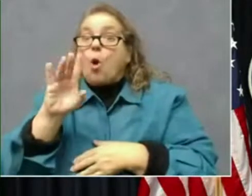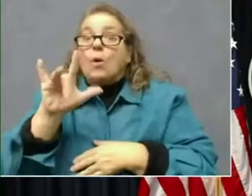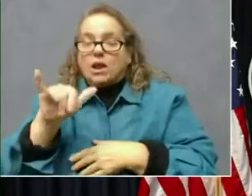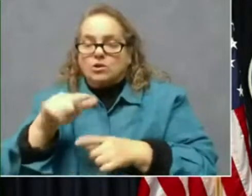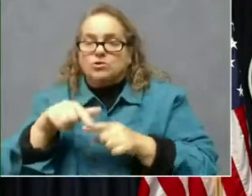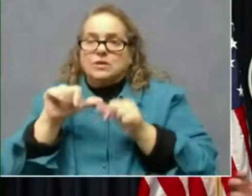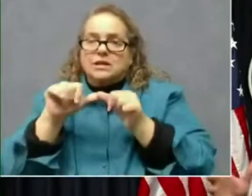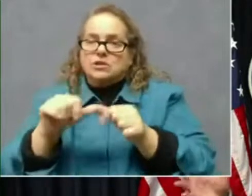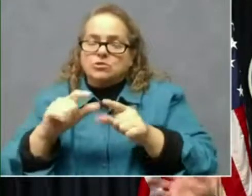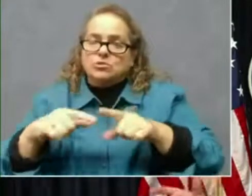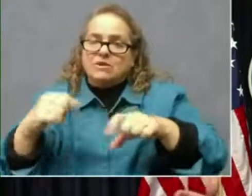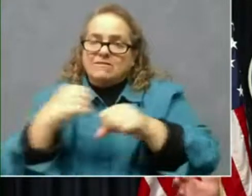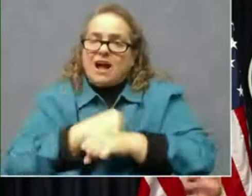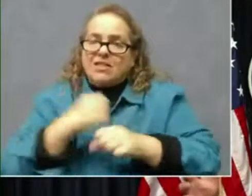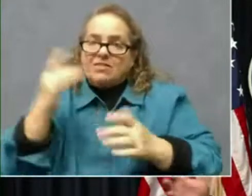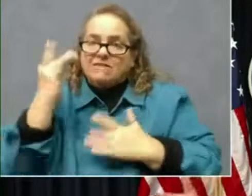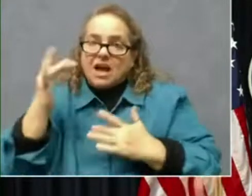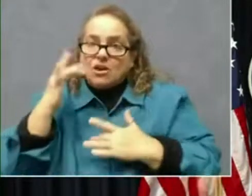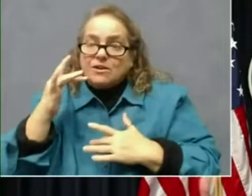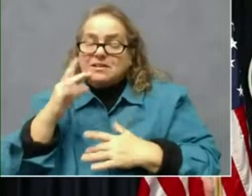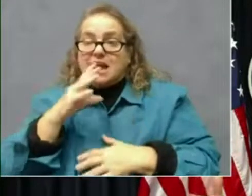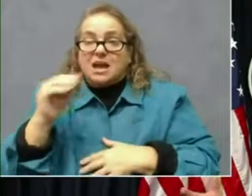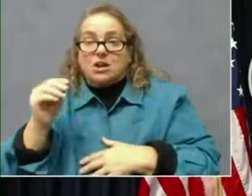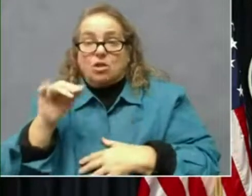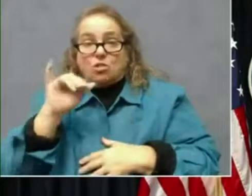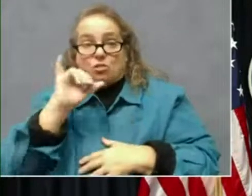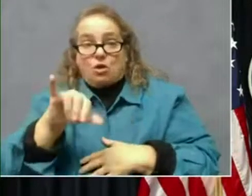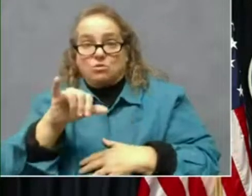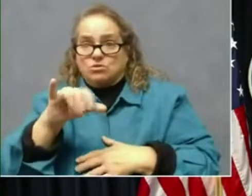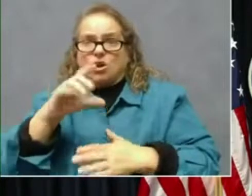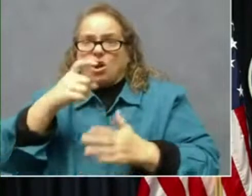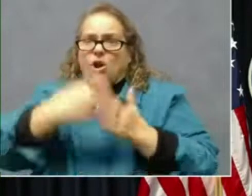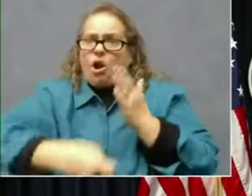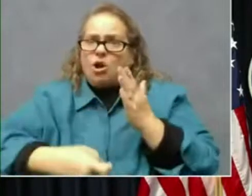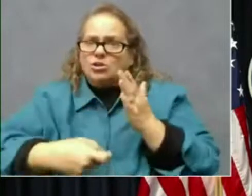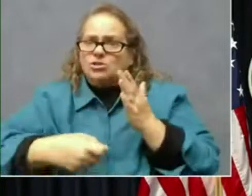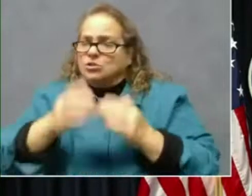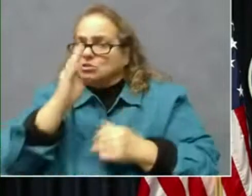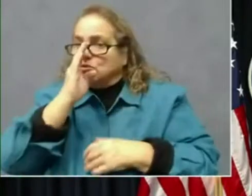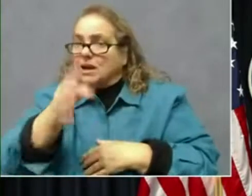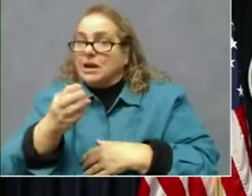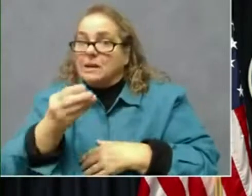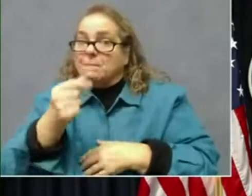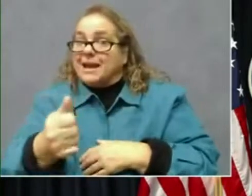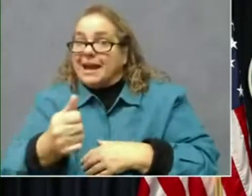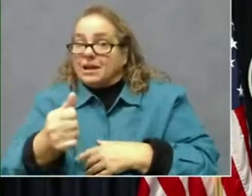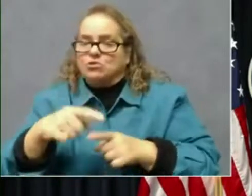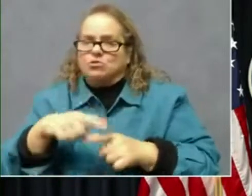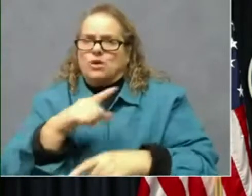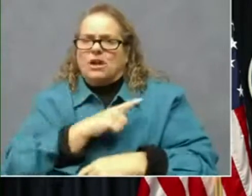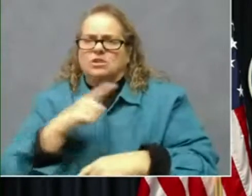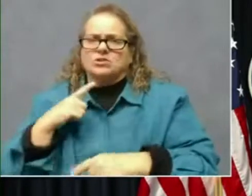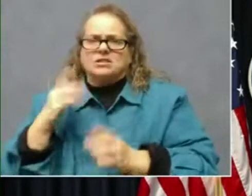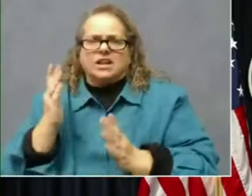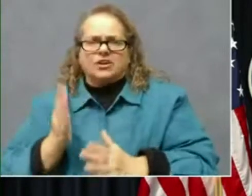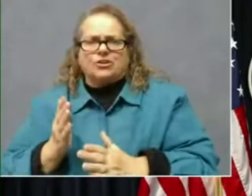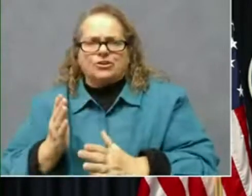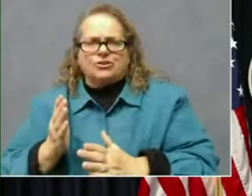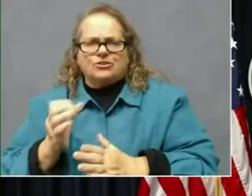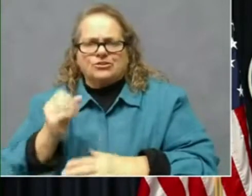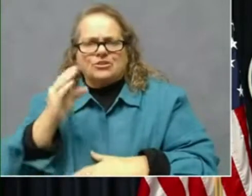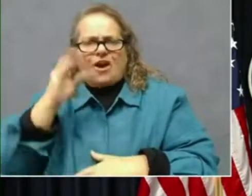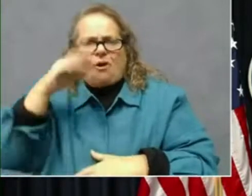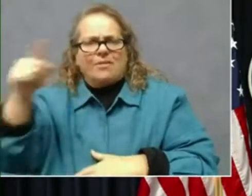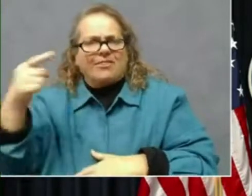the, the virus. And those, those, those costs are directly paid, uh, legislators. So I hope they, they really think that